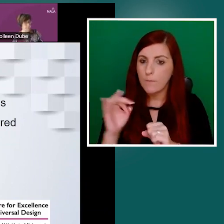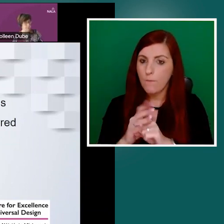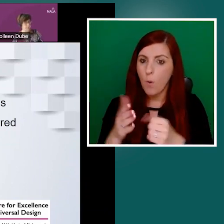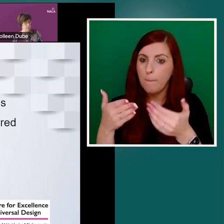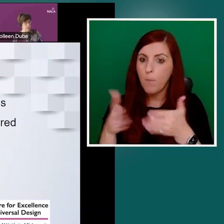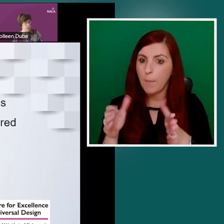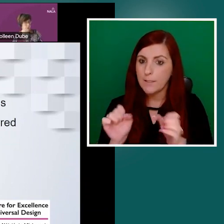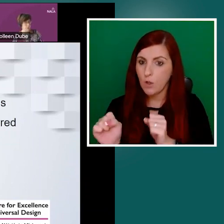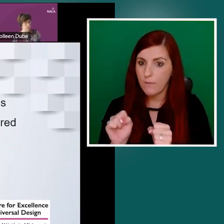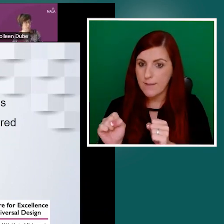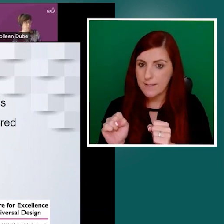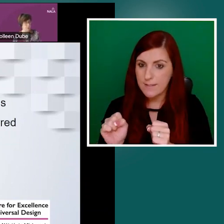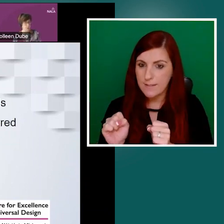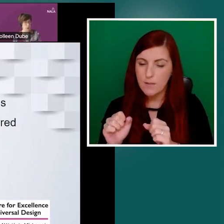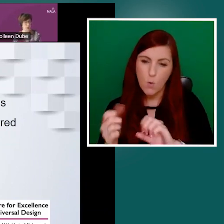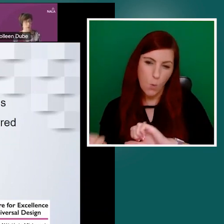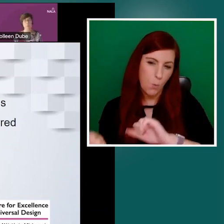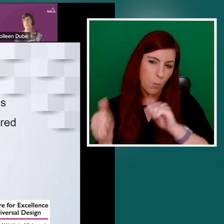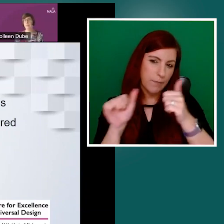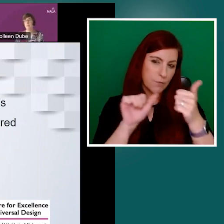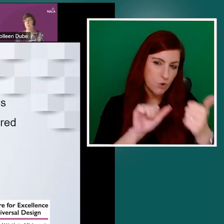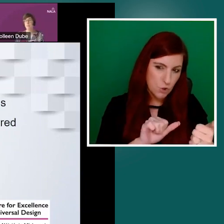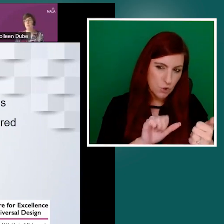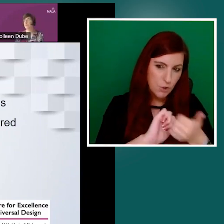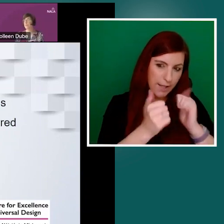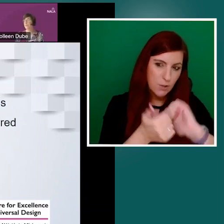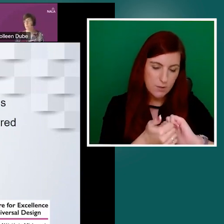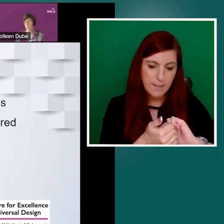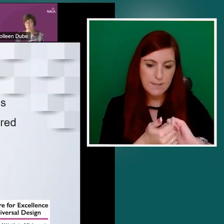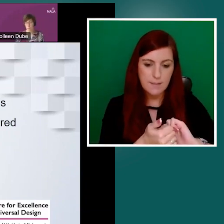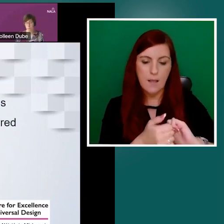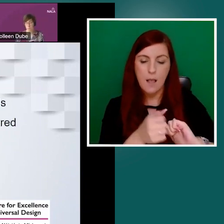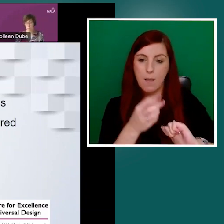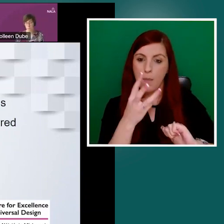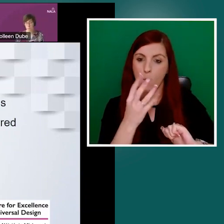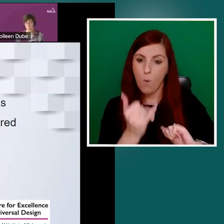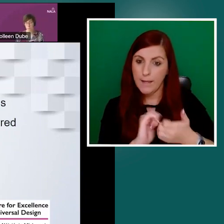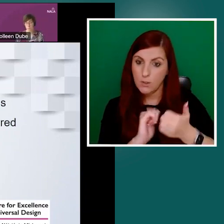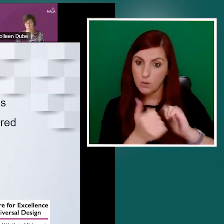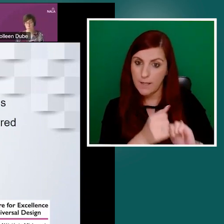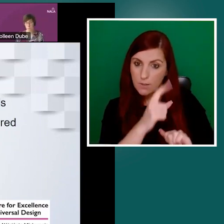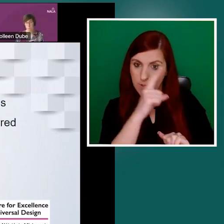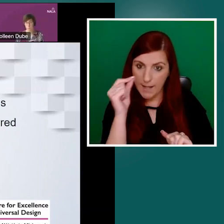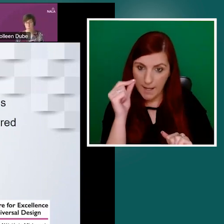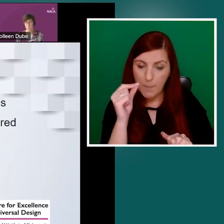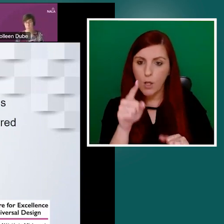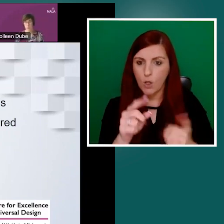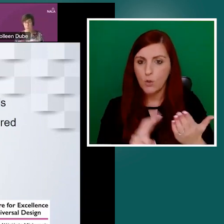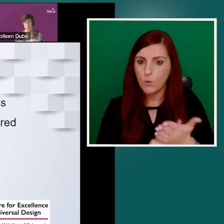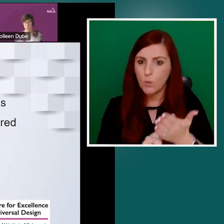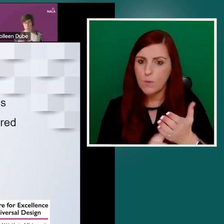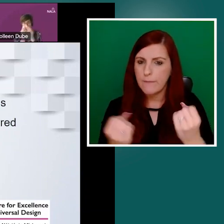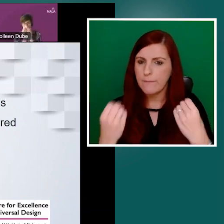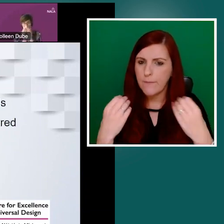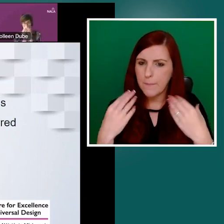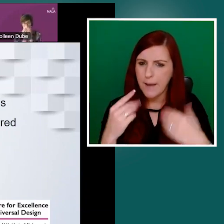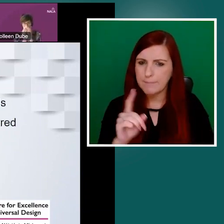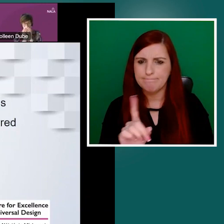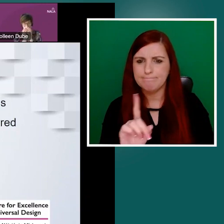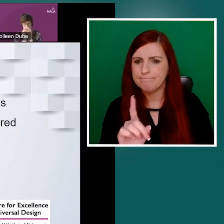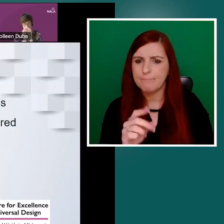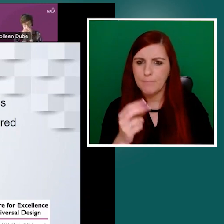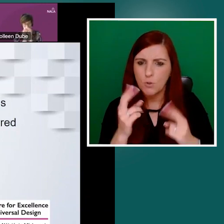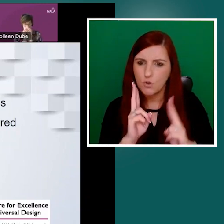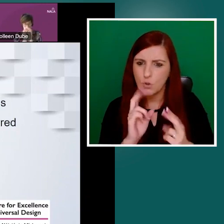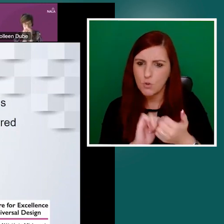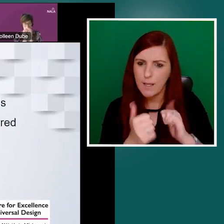change in title by the user's feedback, who had an interest that the toolkit would be used by organizations in